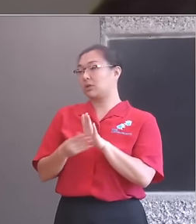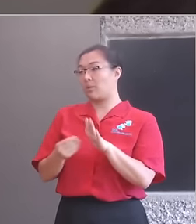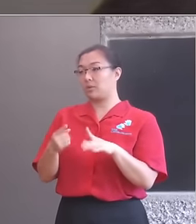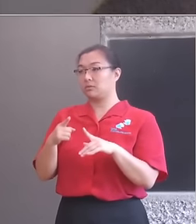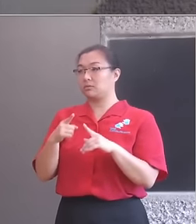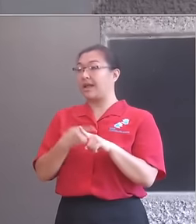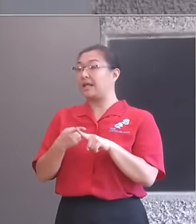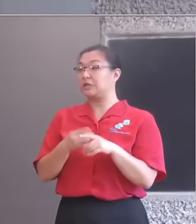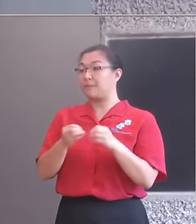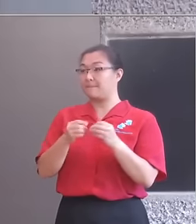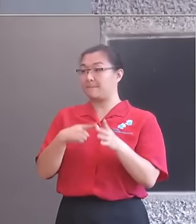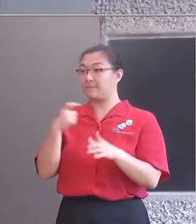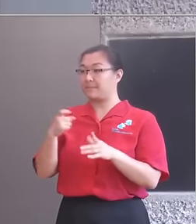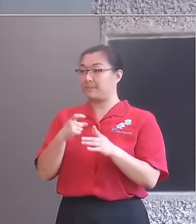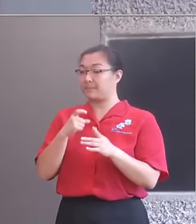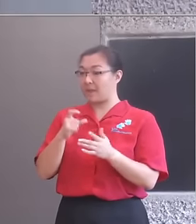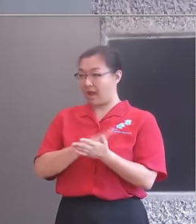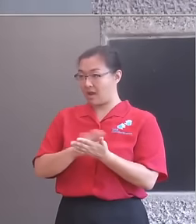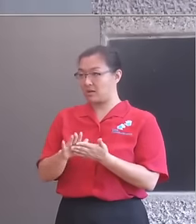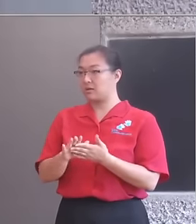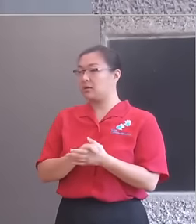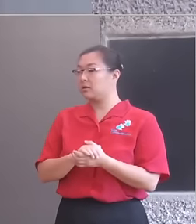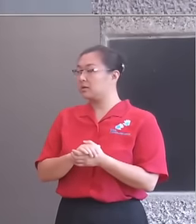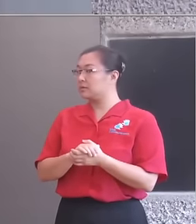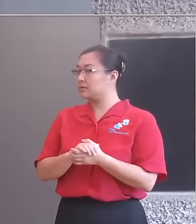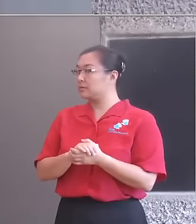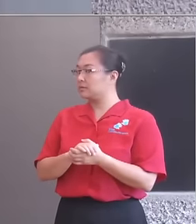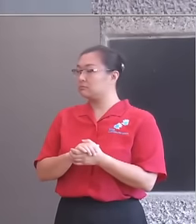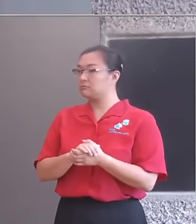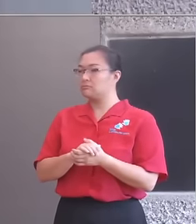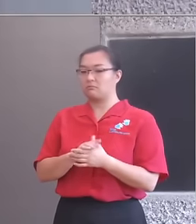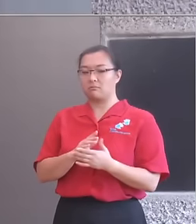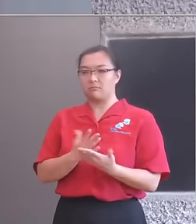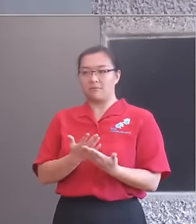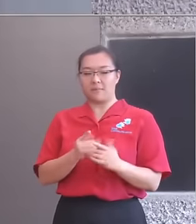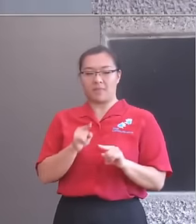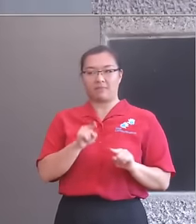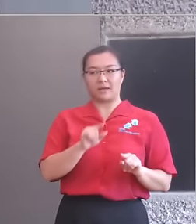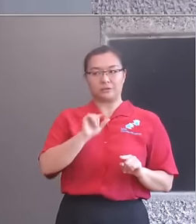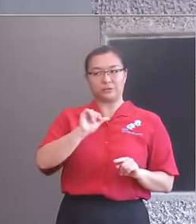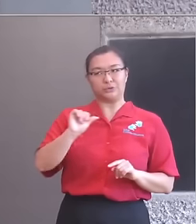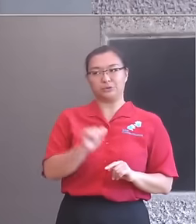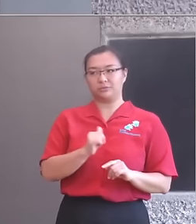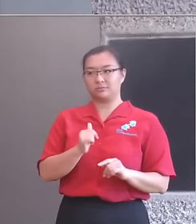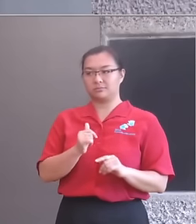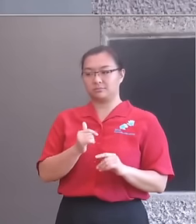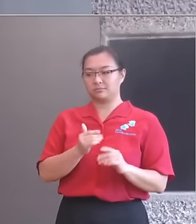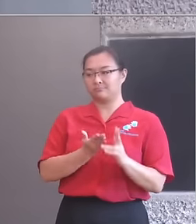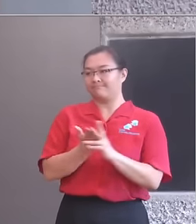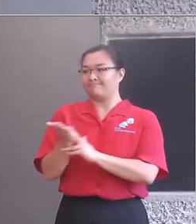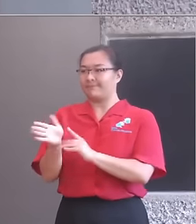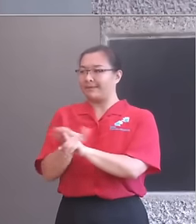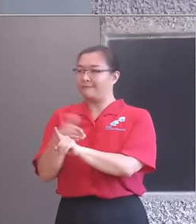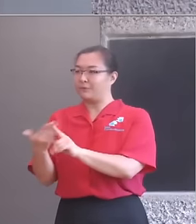why an academic core curriculum should in any way imperil a cultural education